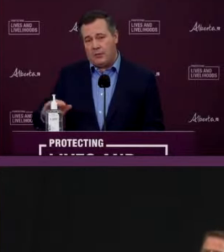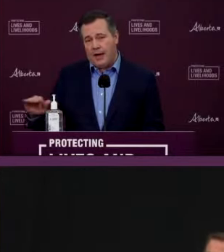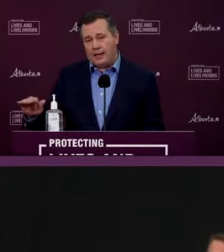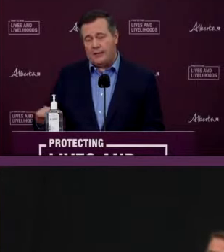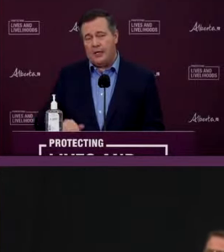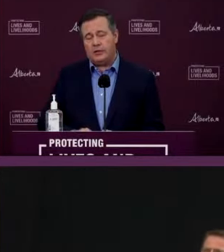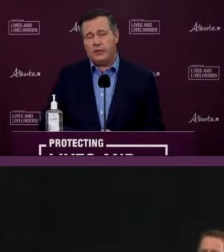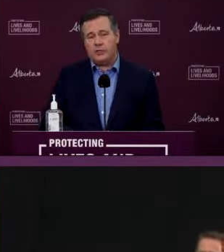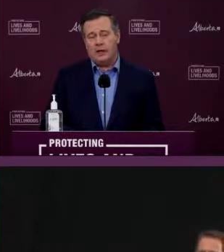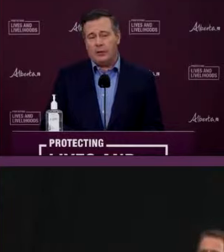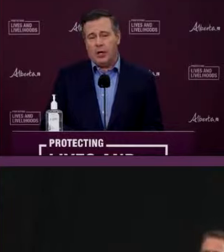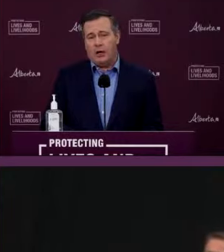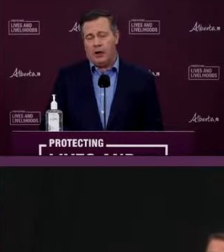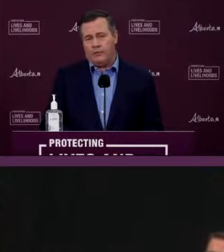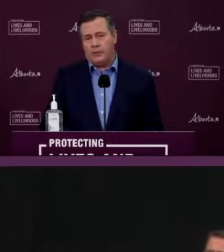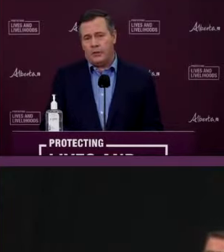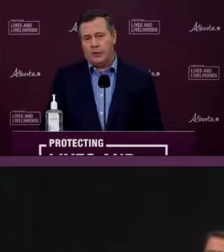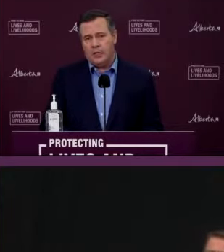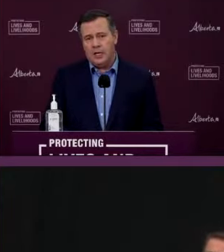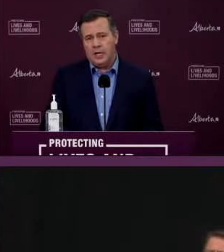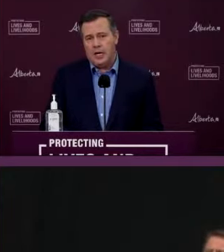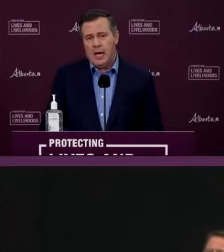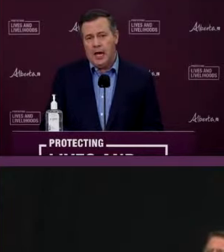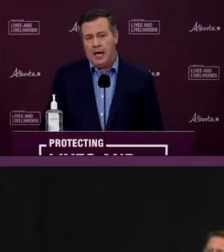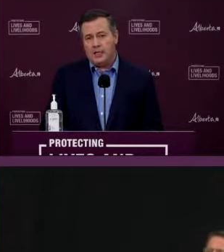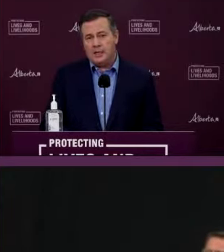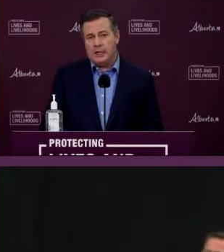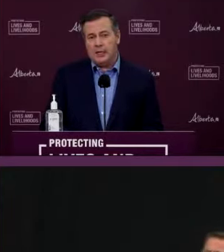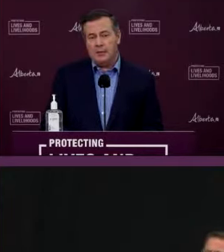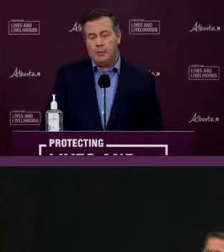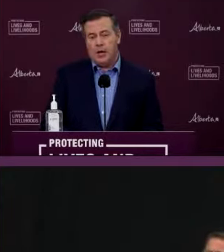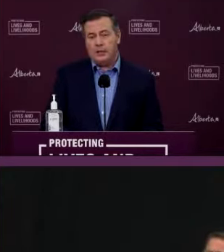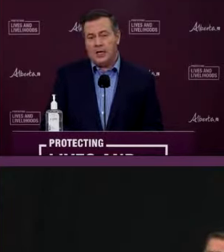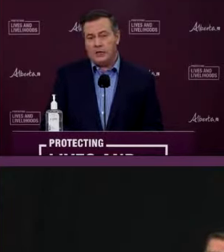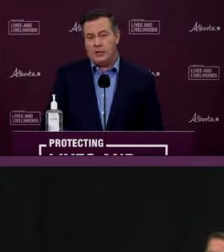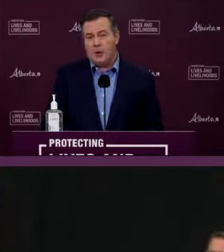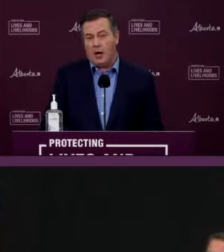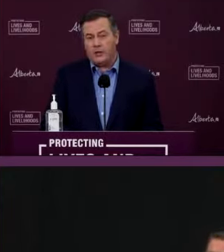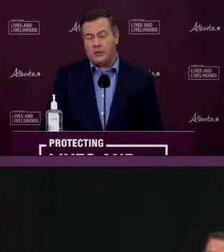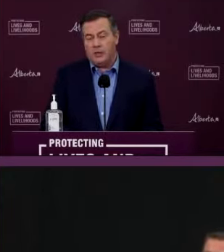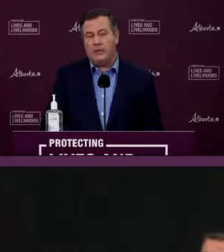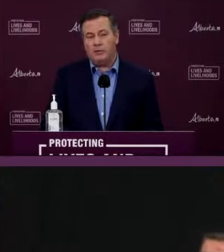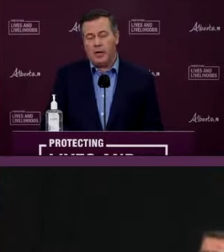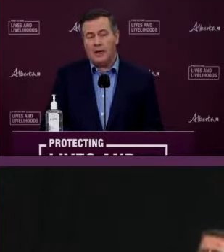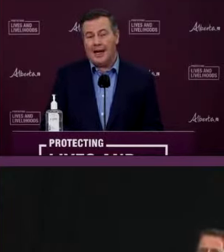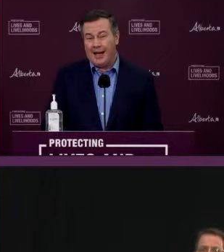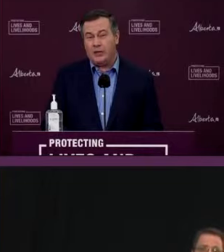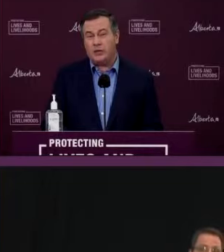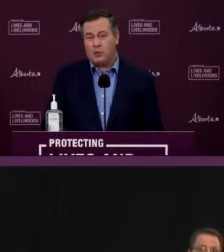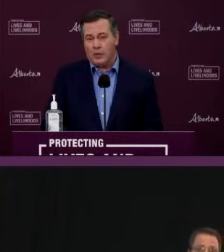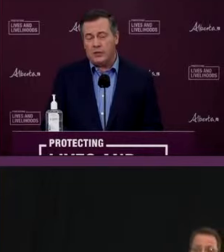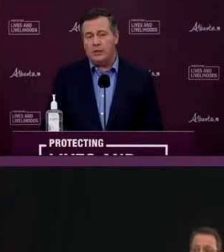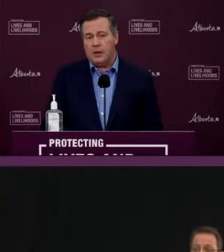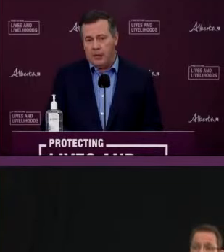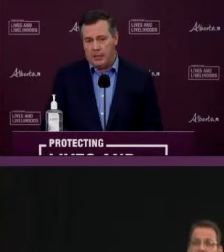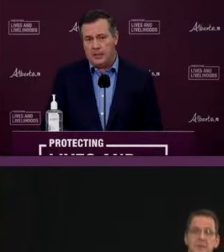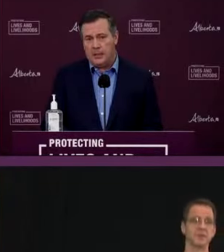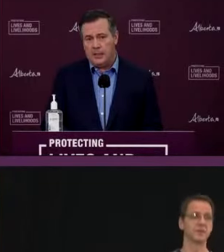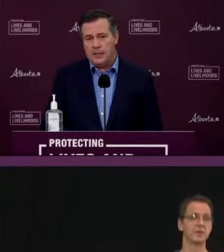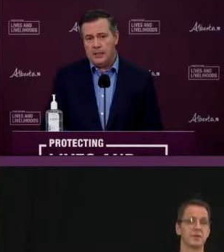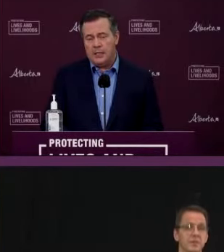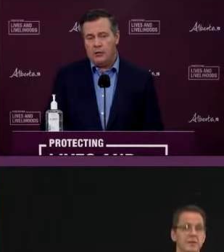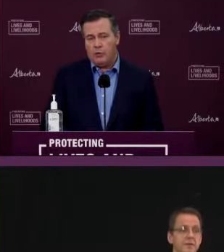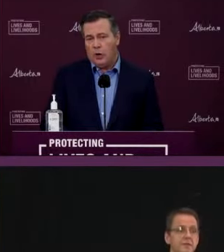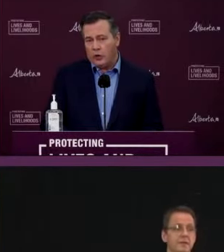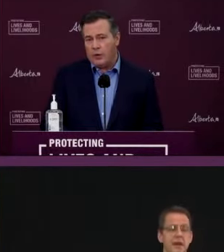so the number of active cases has leveled off recently and the testing positivity rate has risen a bit.